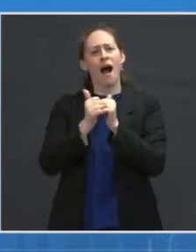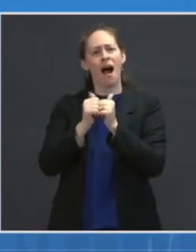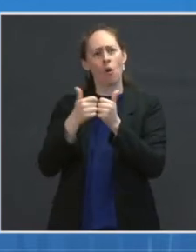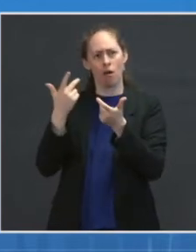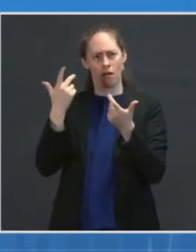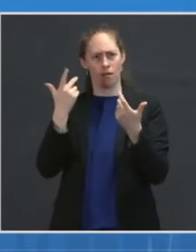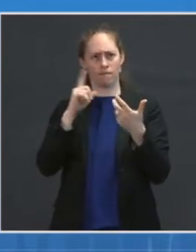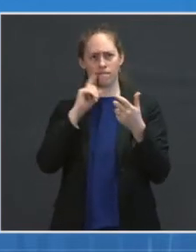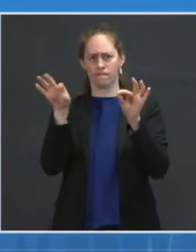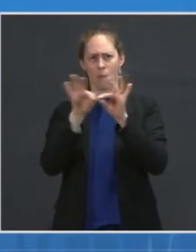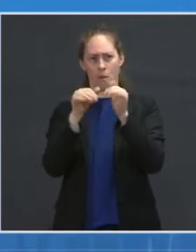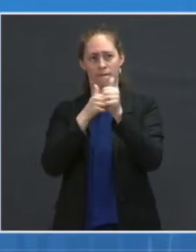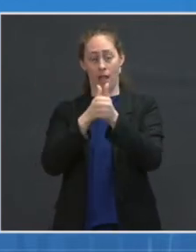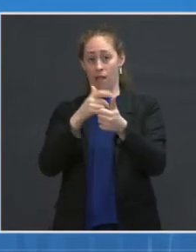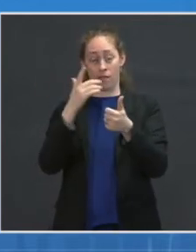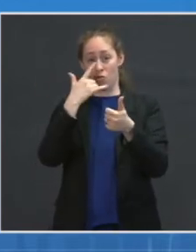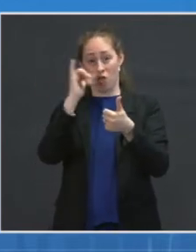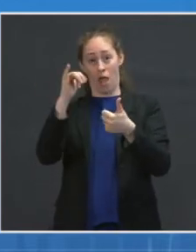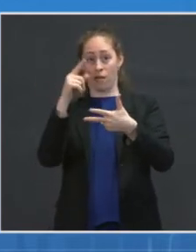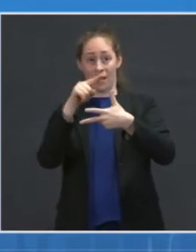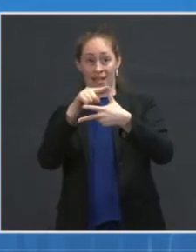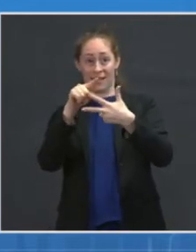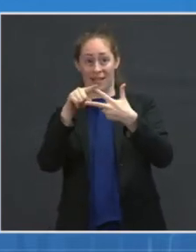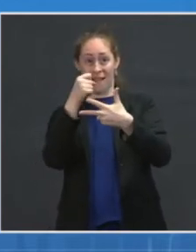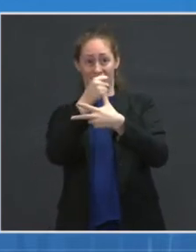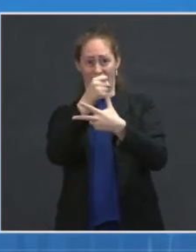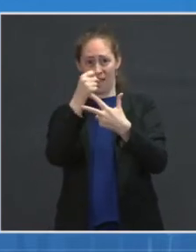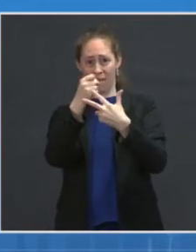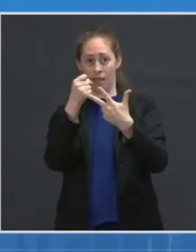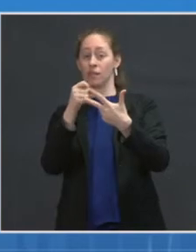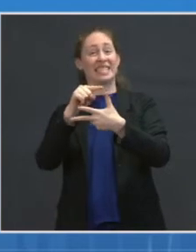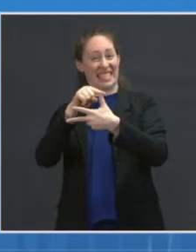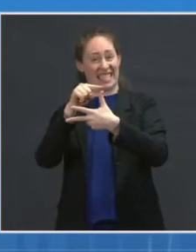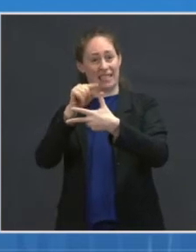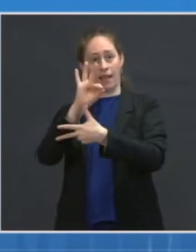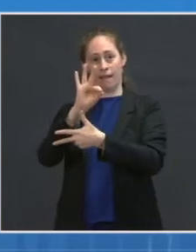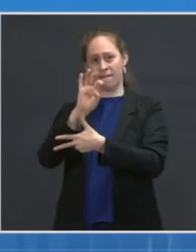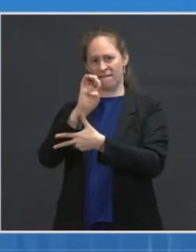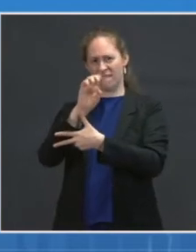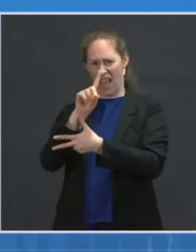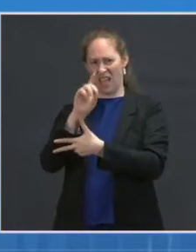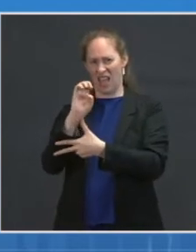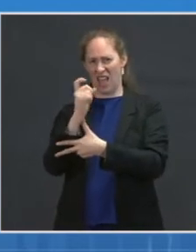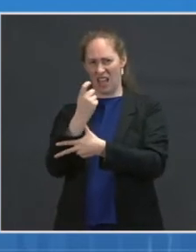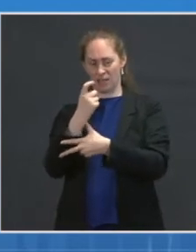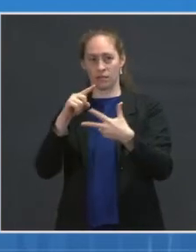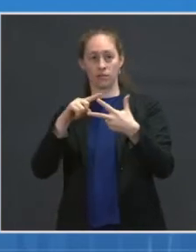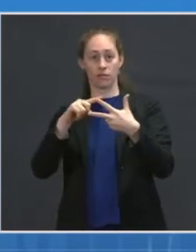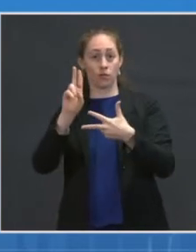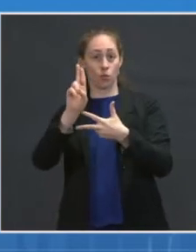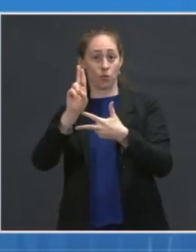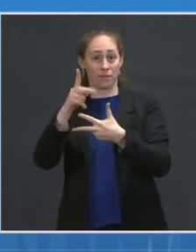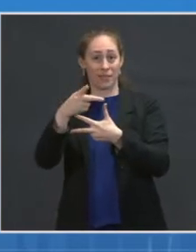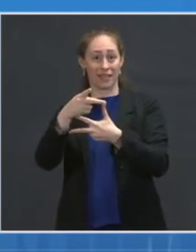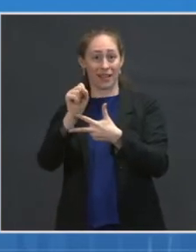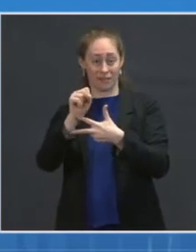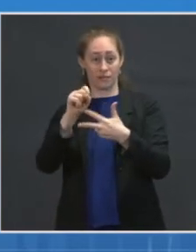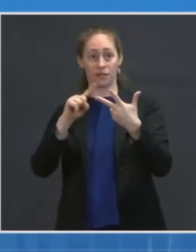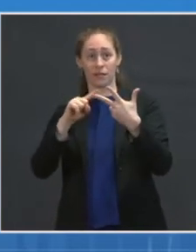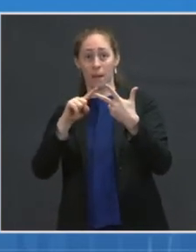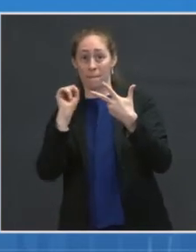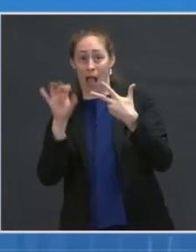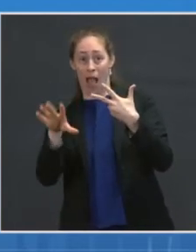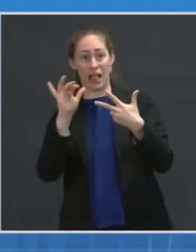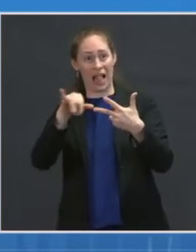First, FedEx, UPS, and McKesson, our logistics and distribution teams, have all faced